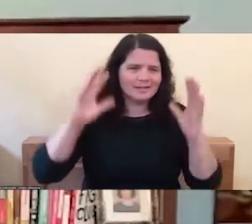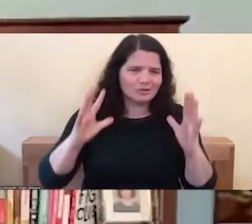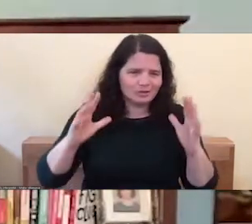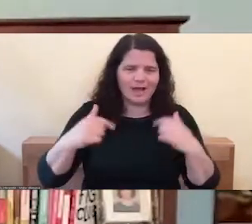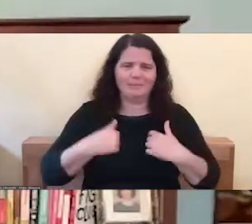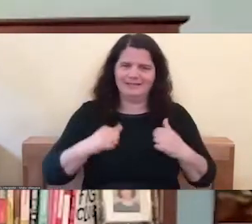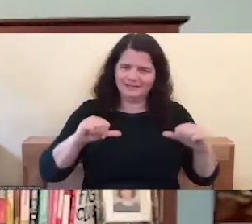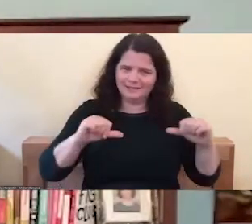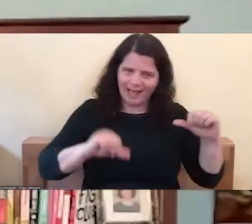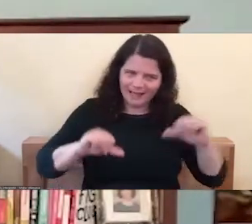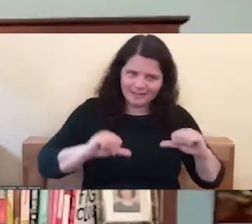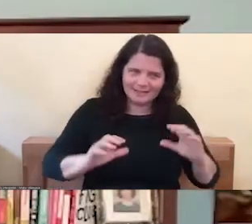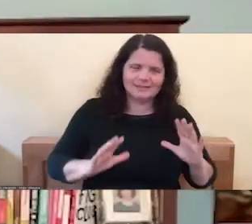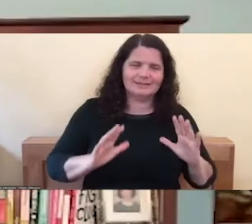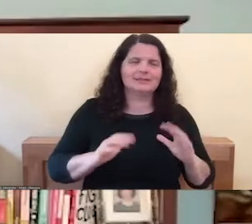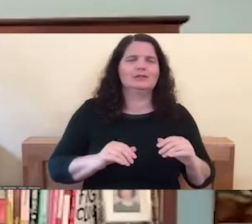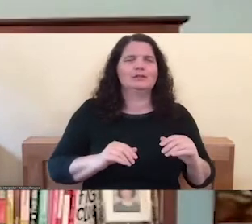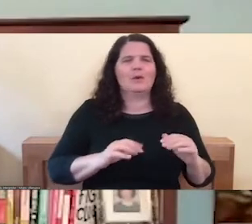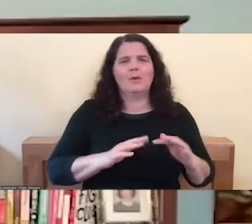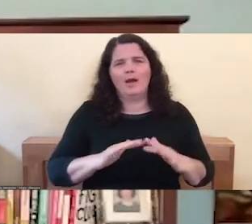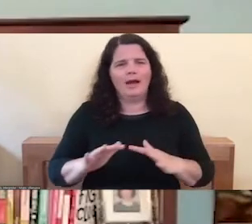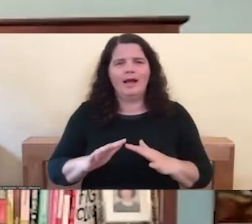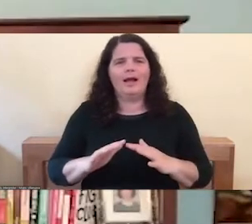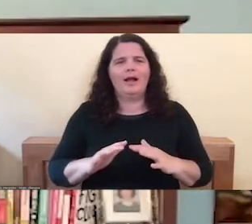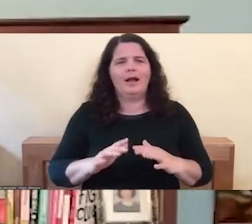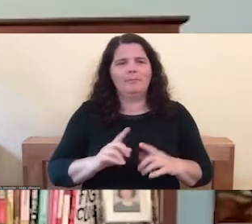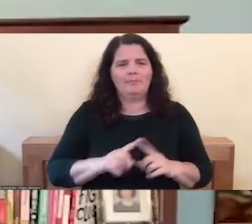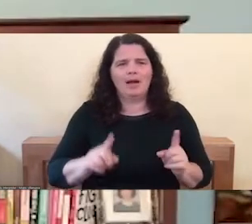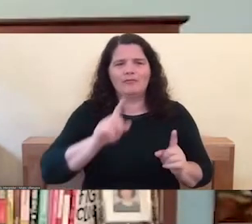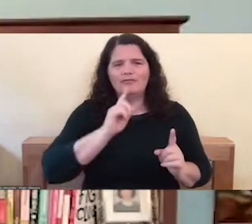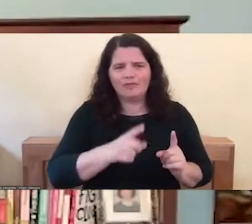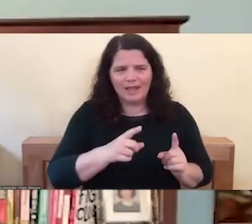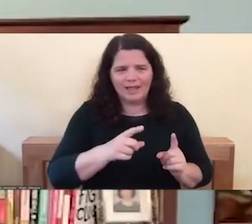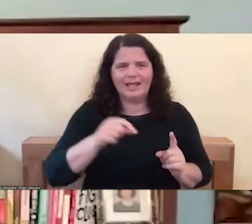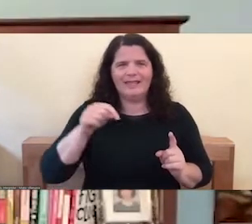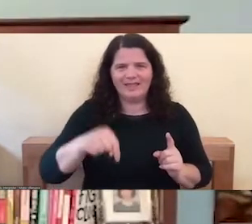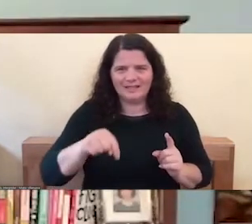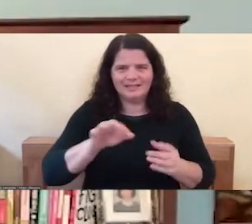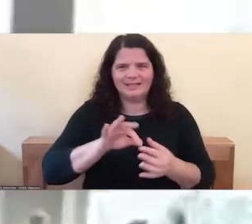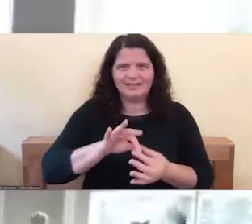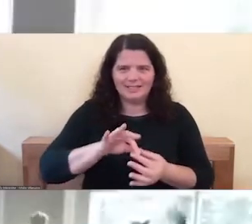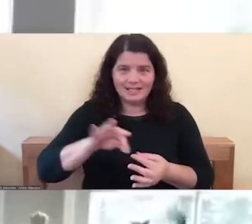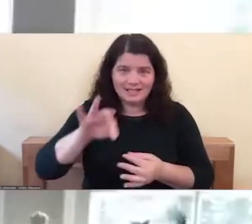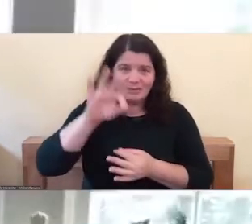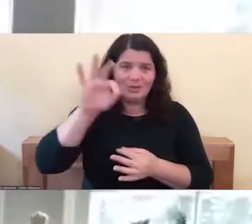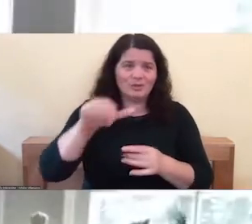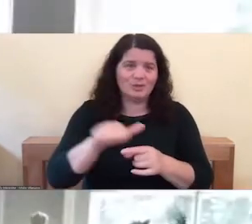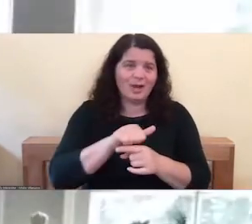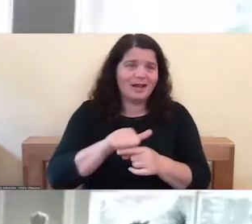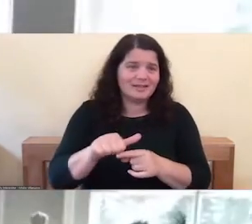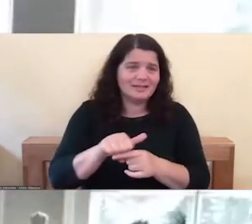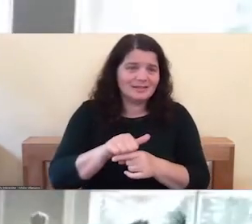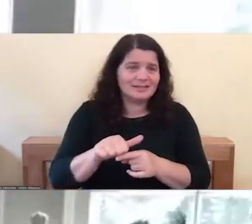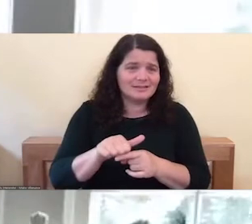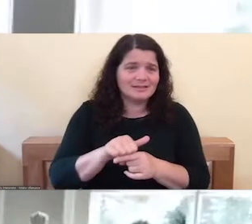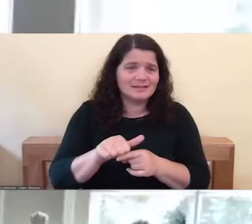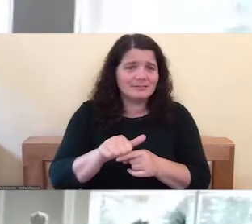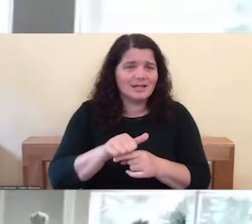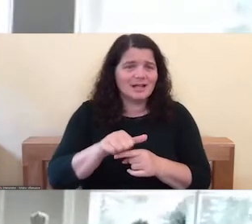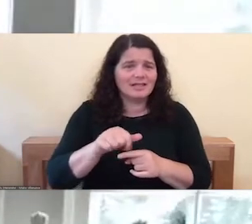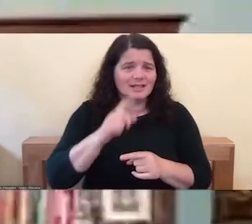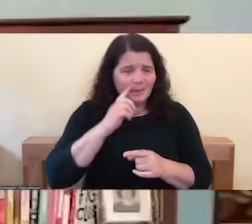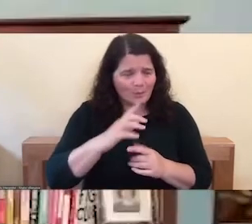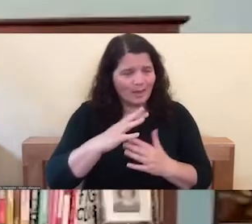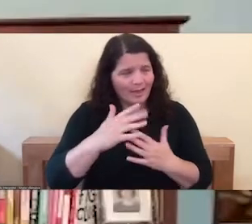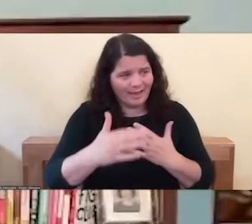and all those, all those things, but it really is ultimately a spiritual practice. Yeah. Because it inevitably leads you to this